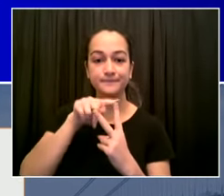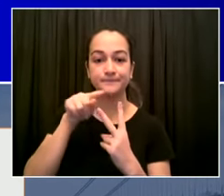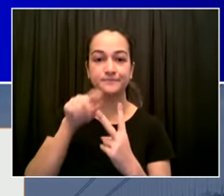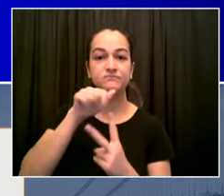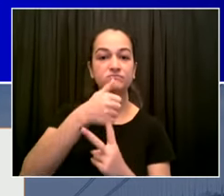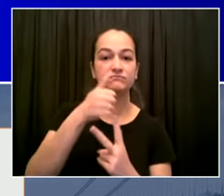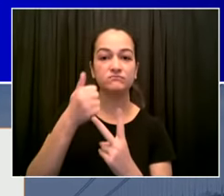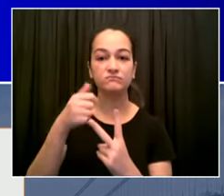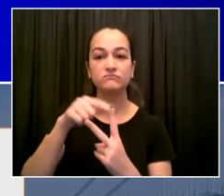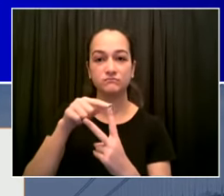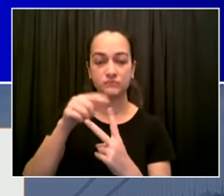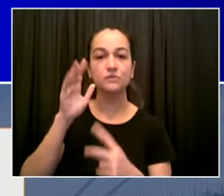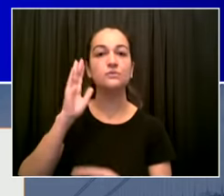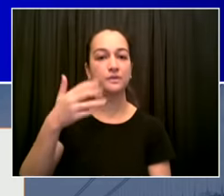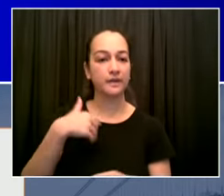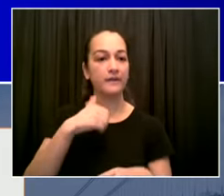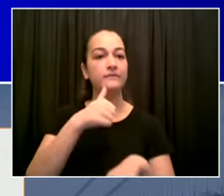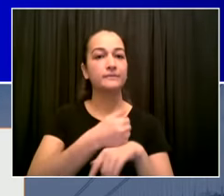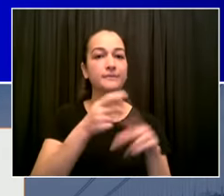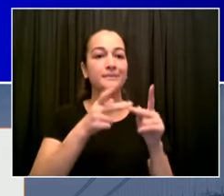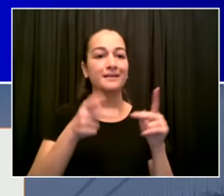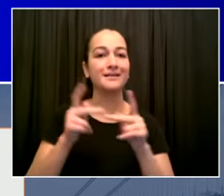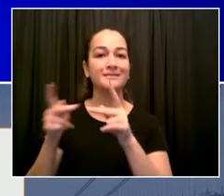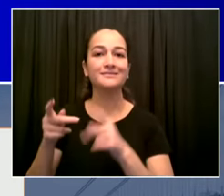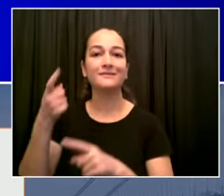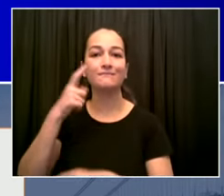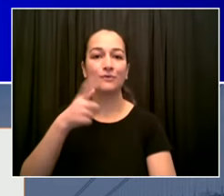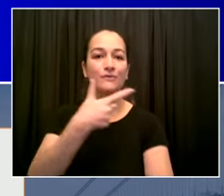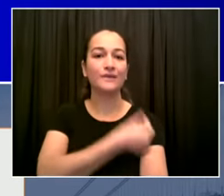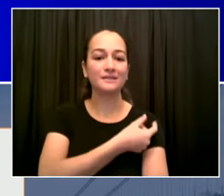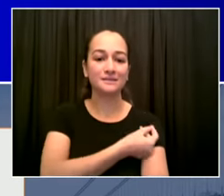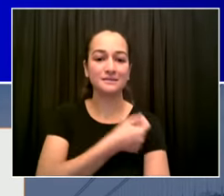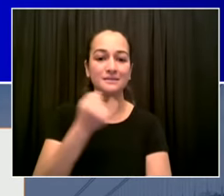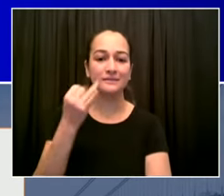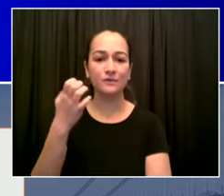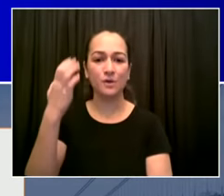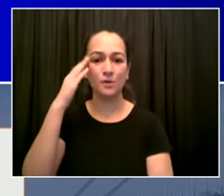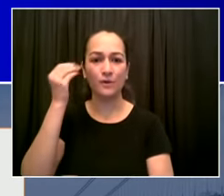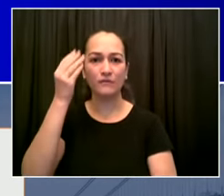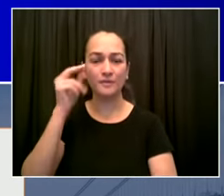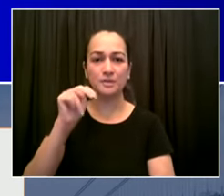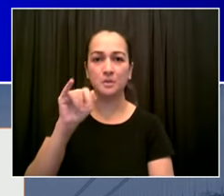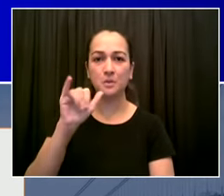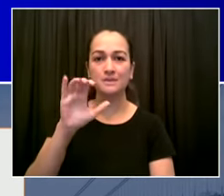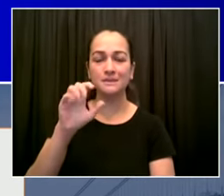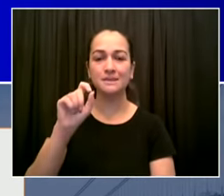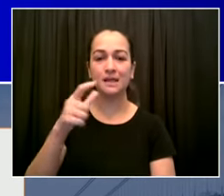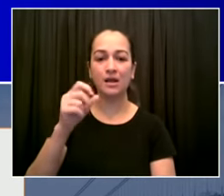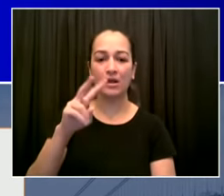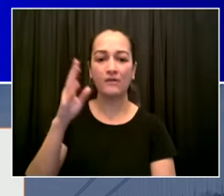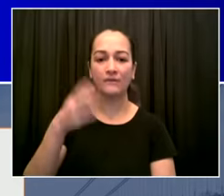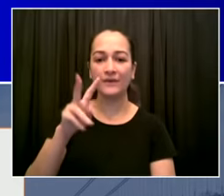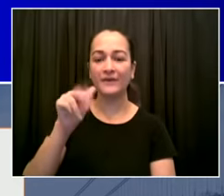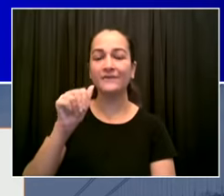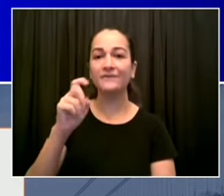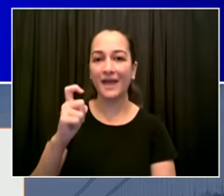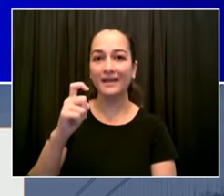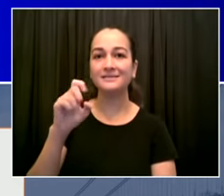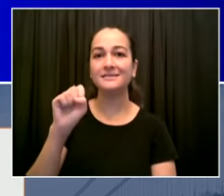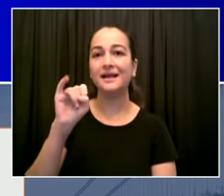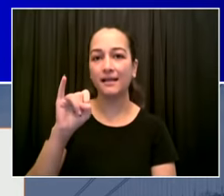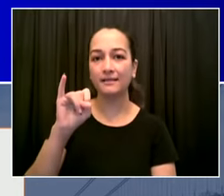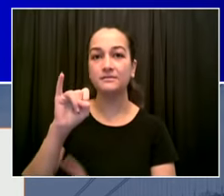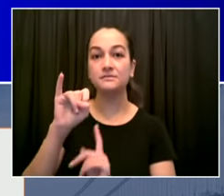.gov slash vax si to sign up we're looking for volunteers we're looking for people get involved there's so much good we can do here